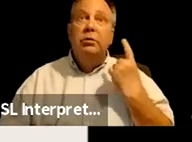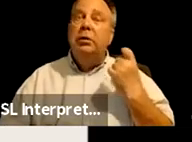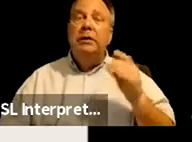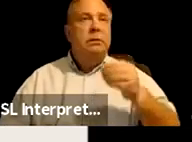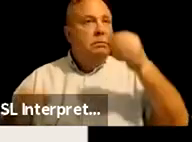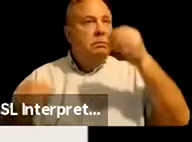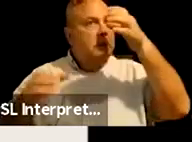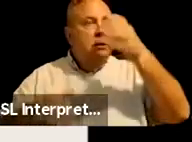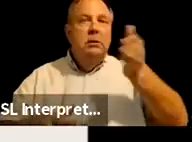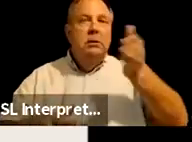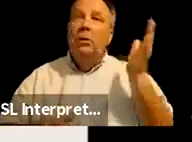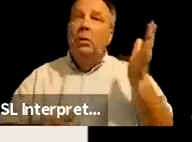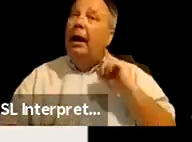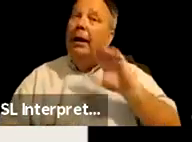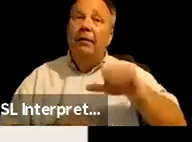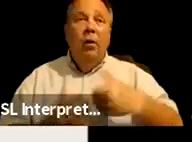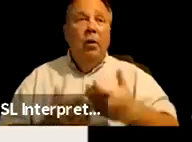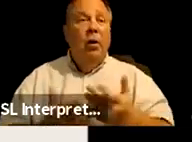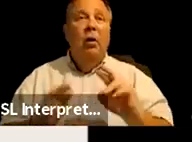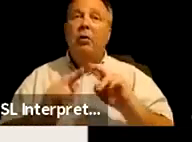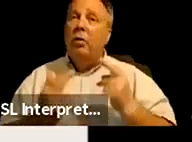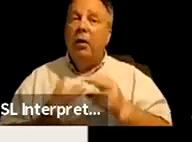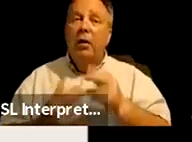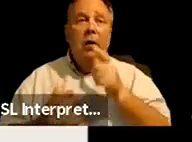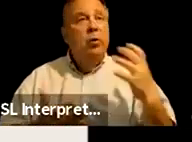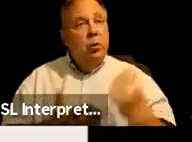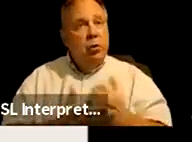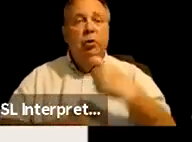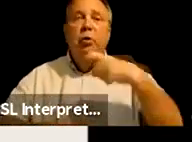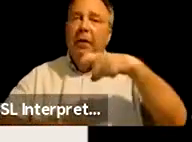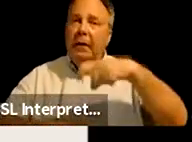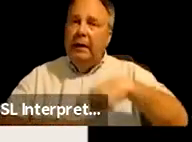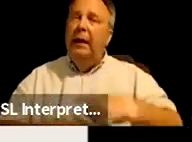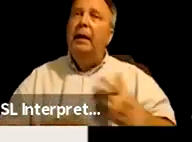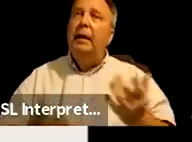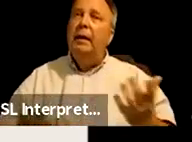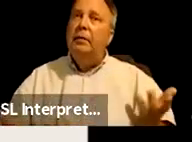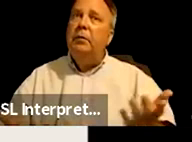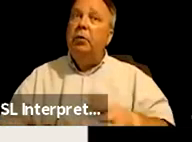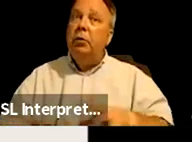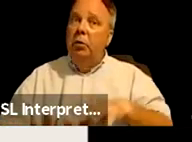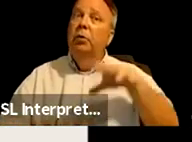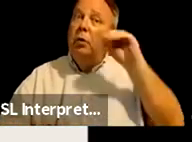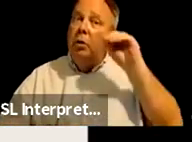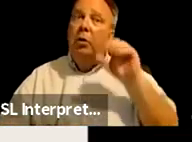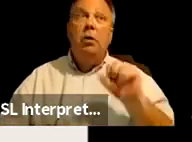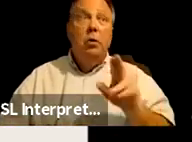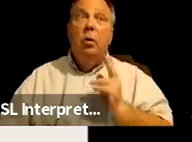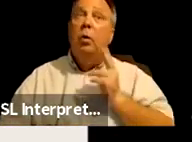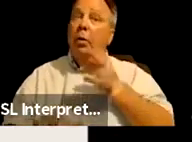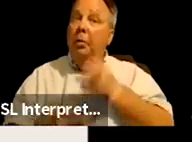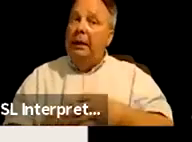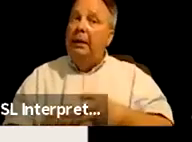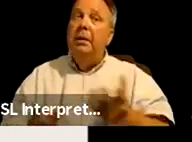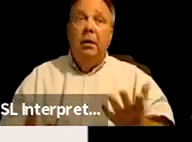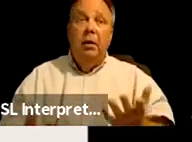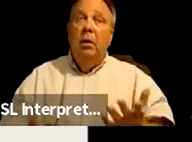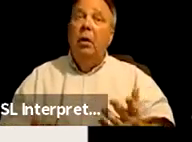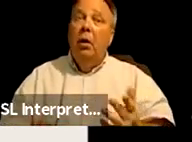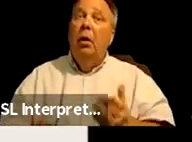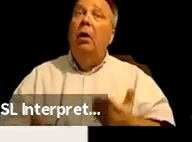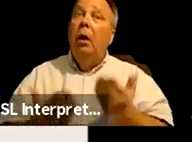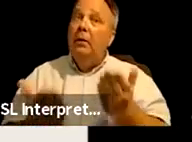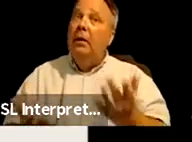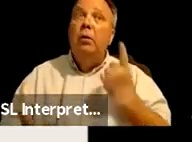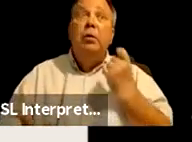presentation and for all of the relatives who took the time to, uh, learn or participate or offer comments or